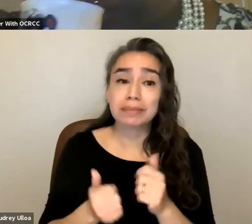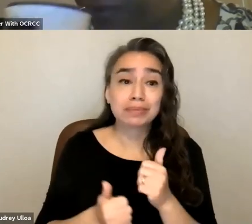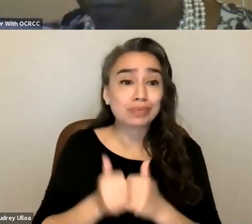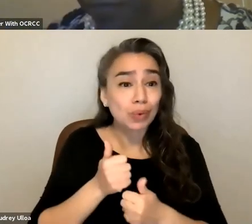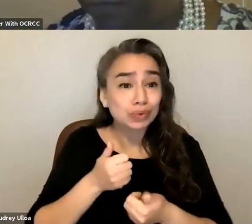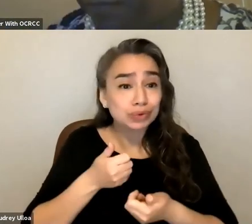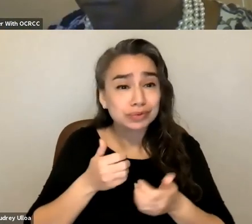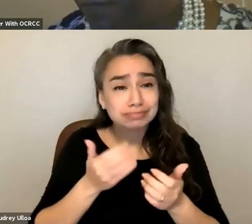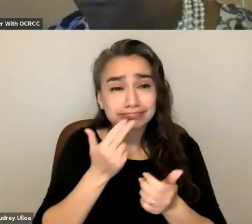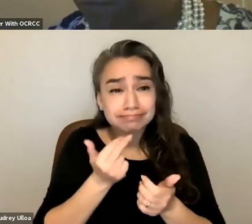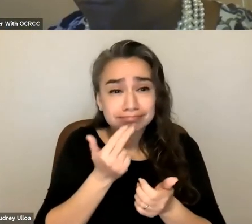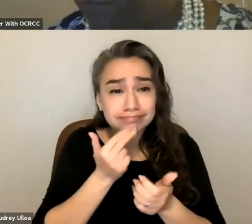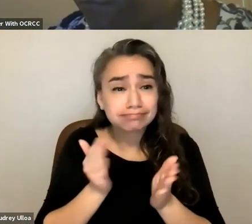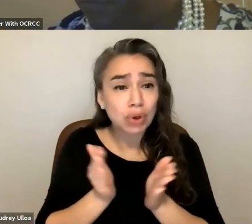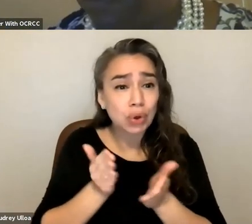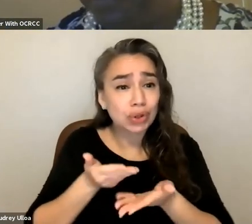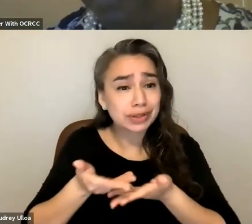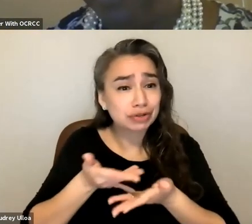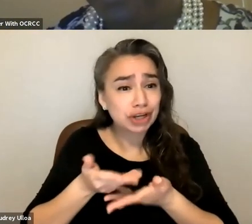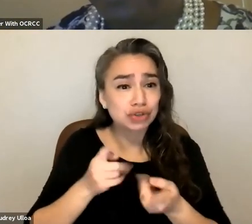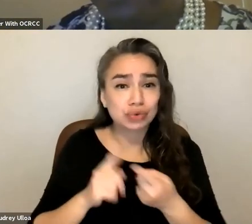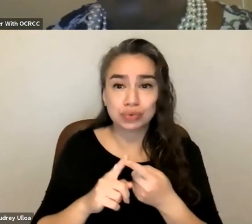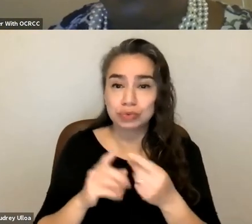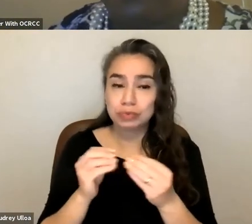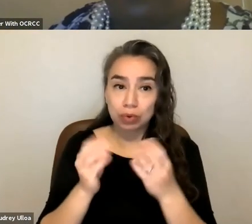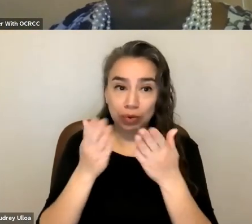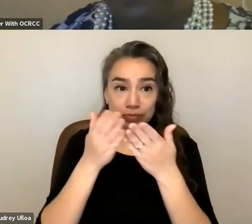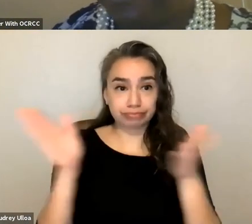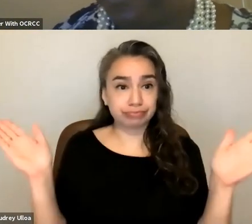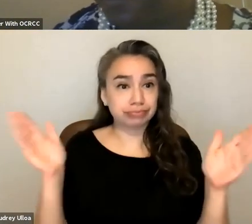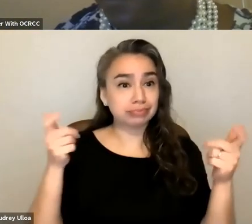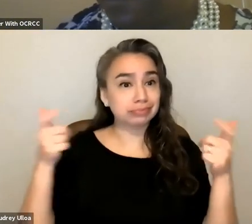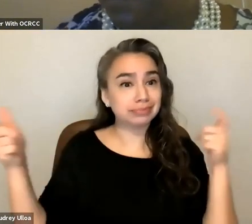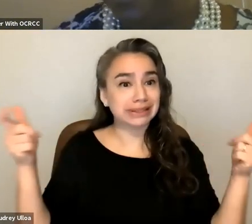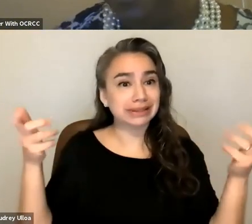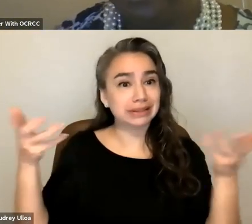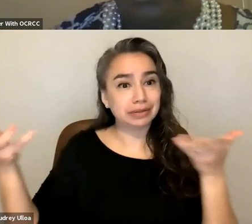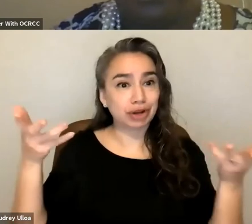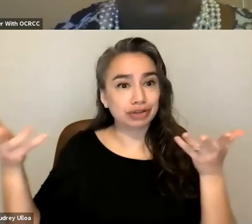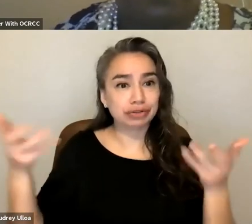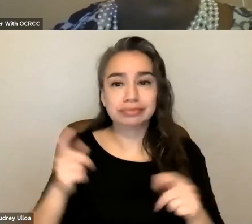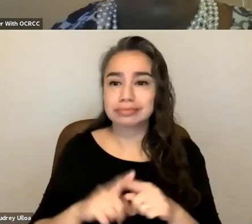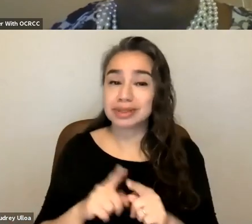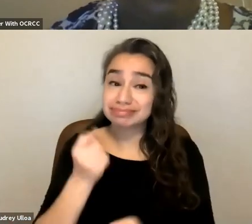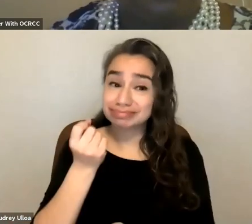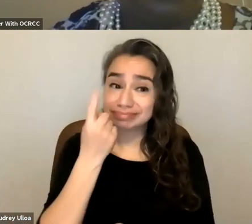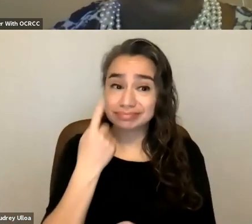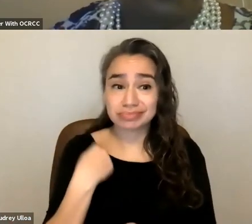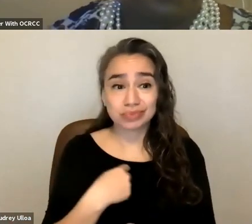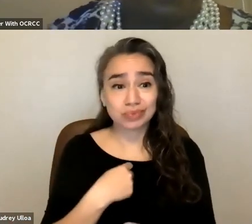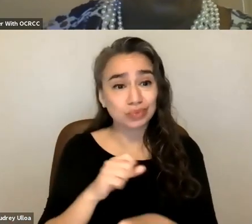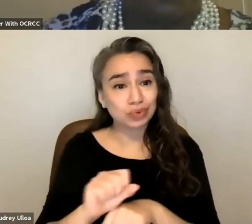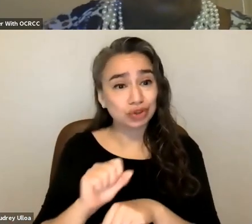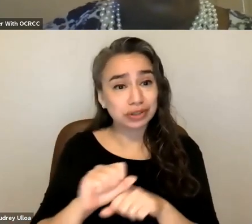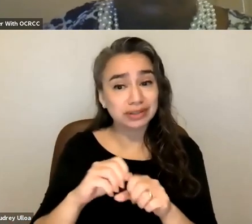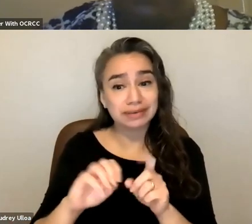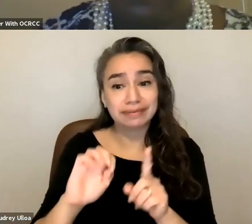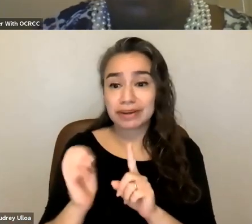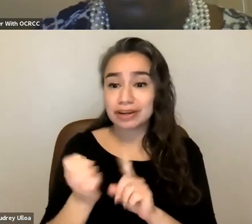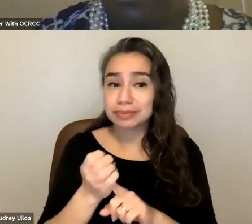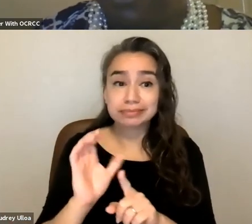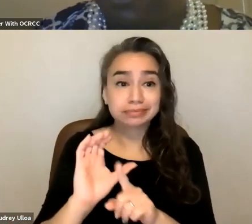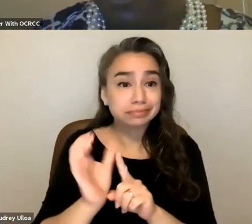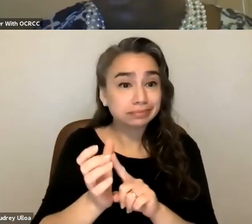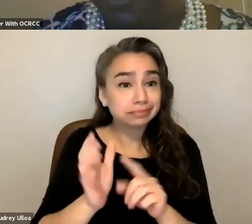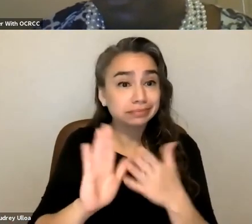interactions um the fact is we work in an environment we work in a culture we live in a community we live in